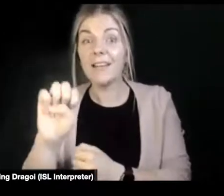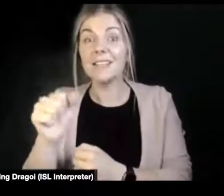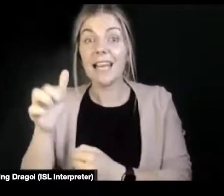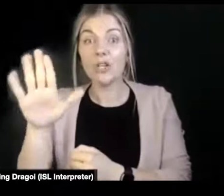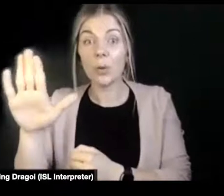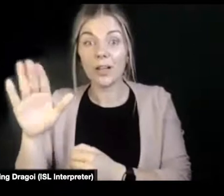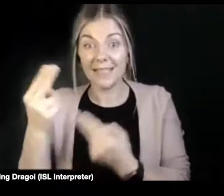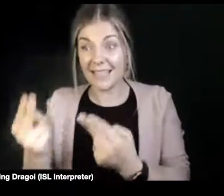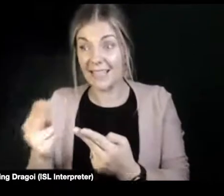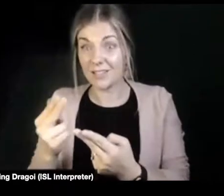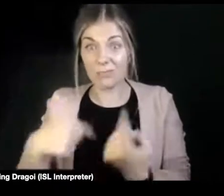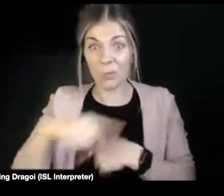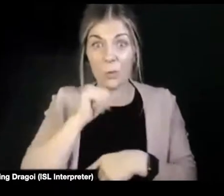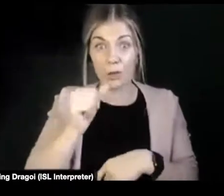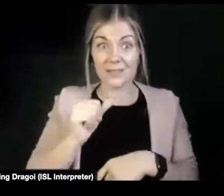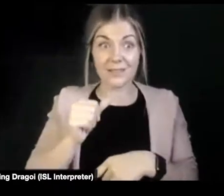a big part of it.